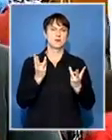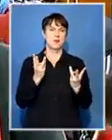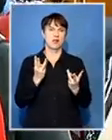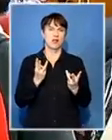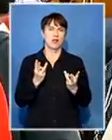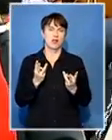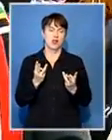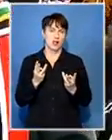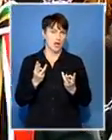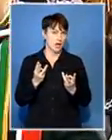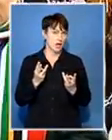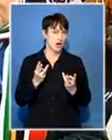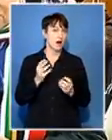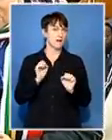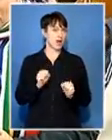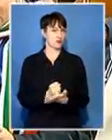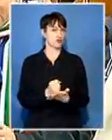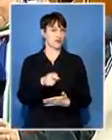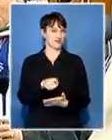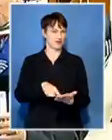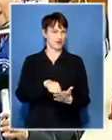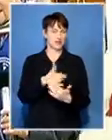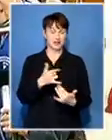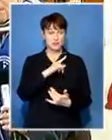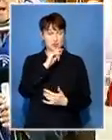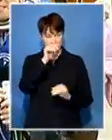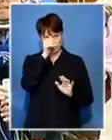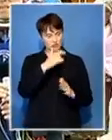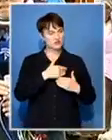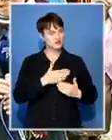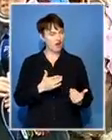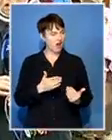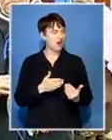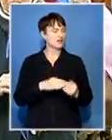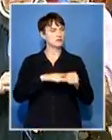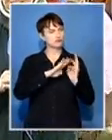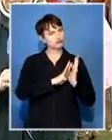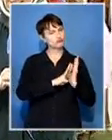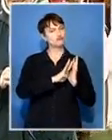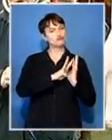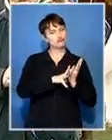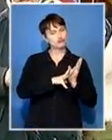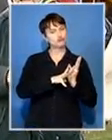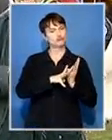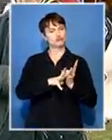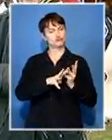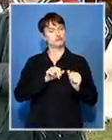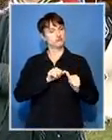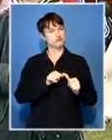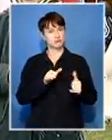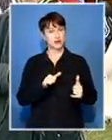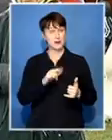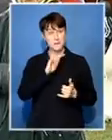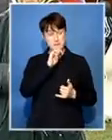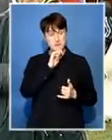me this queue has been steady since before six o'clock this morning there were old ladies camping outside the gates here of the IEC they were on their chairs